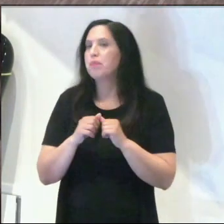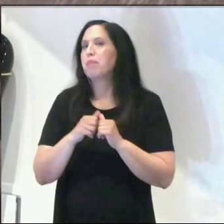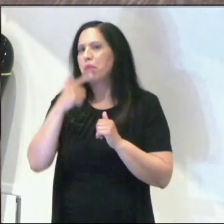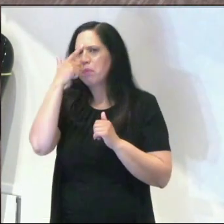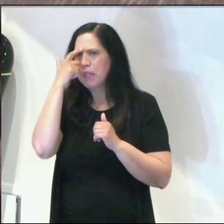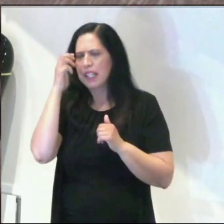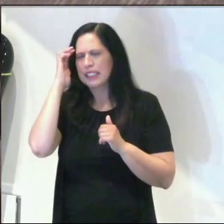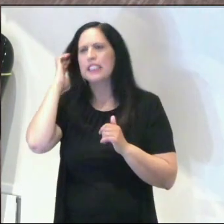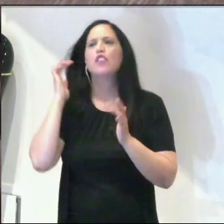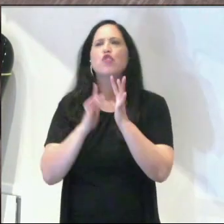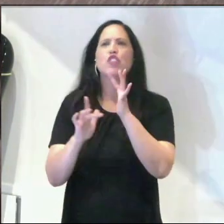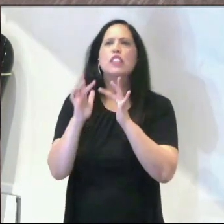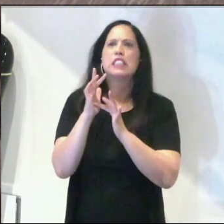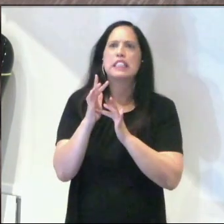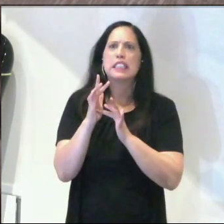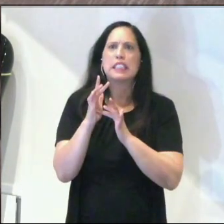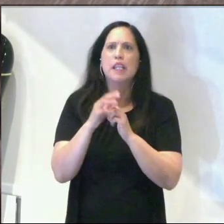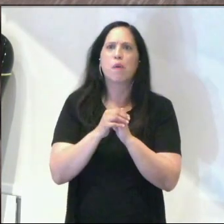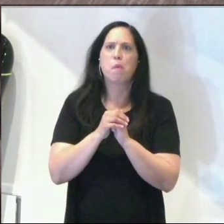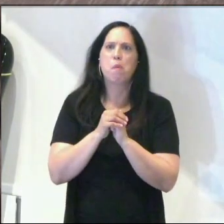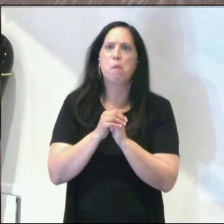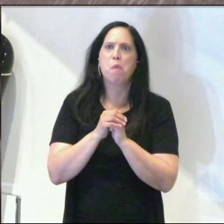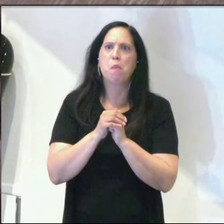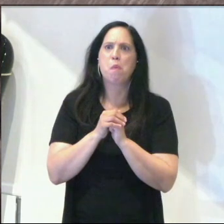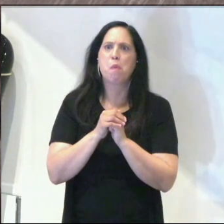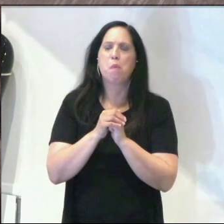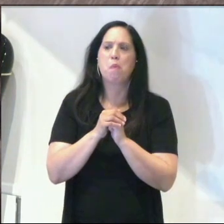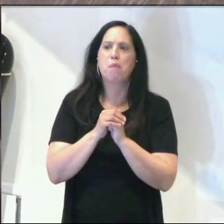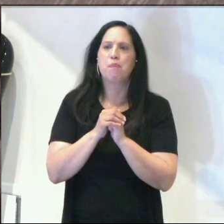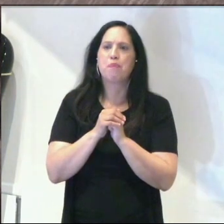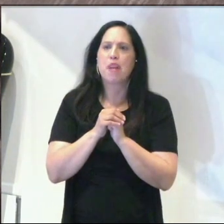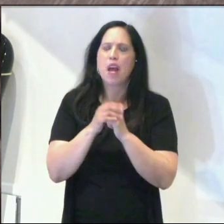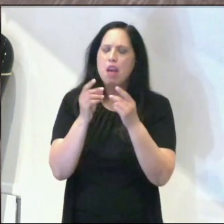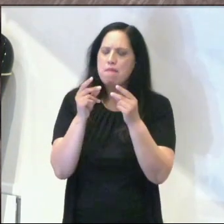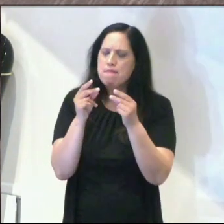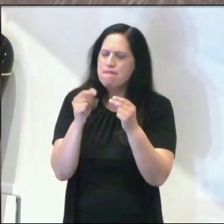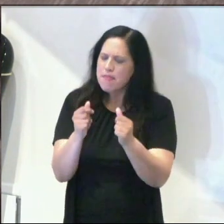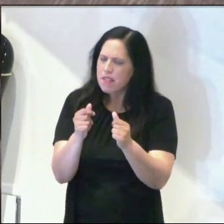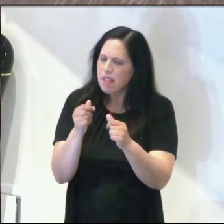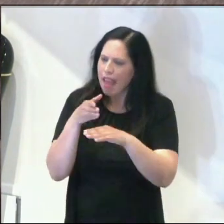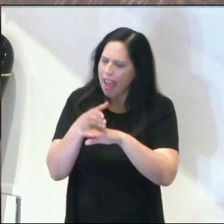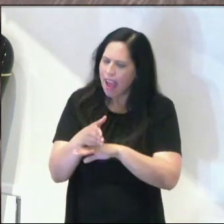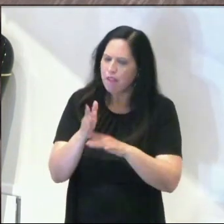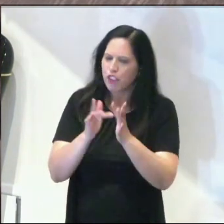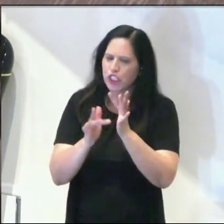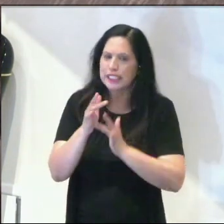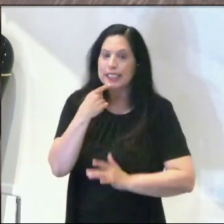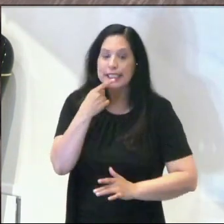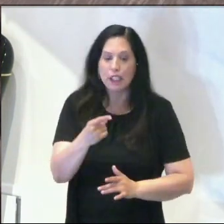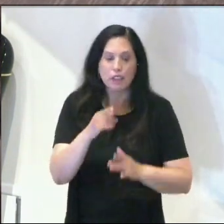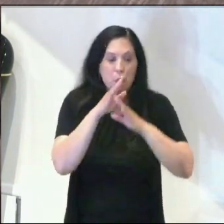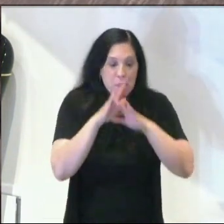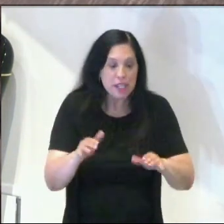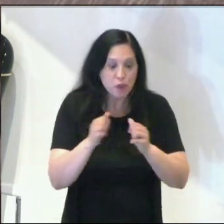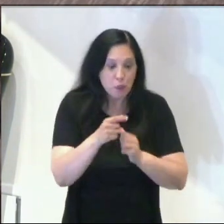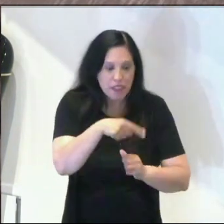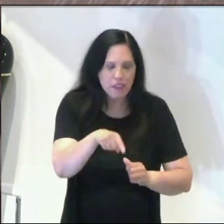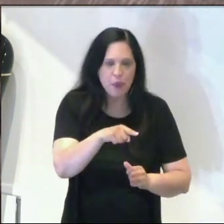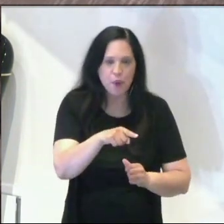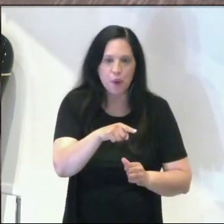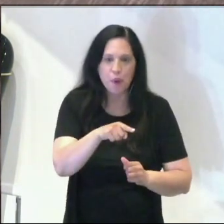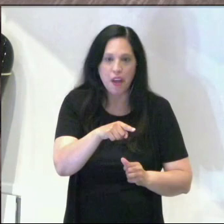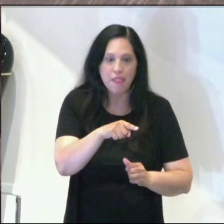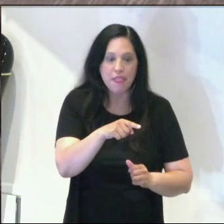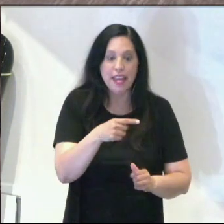Jesus, right after Jesus says, peace be with you, it says, then he said to